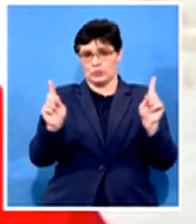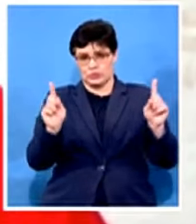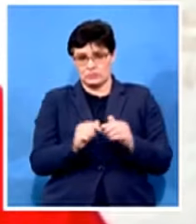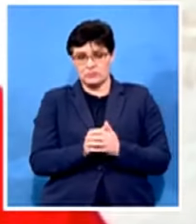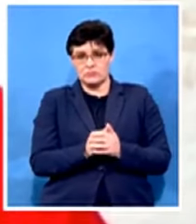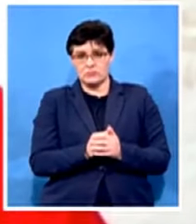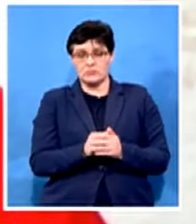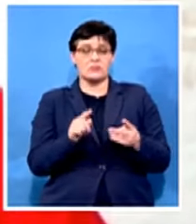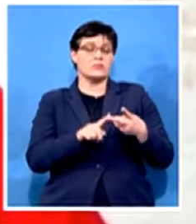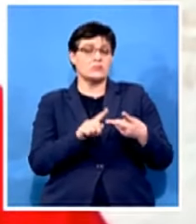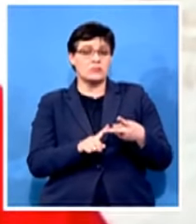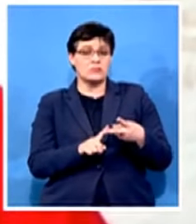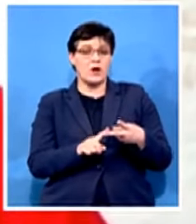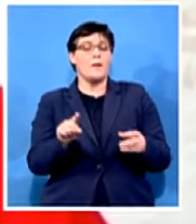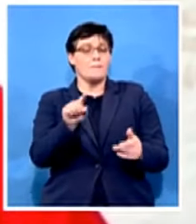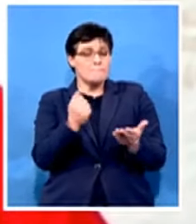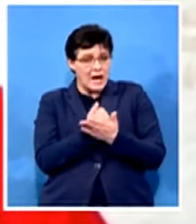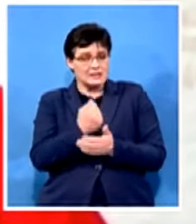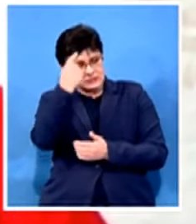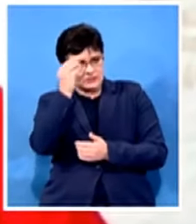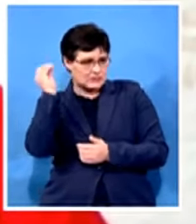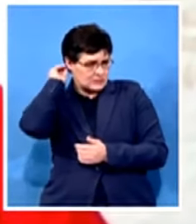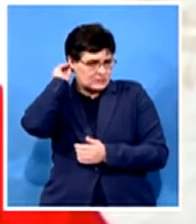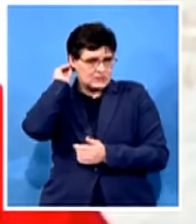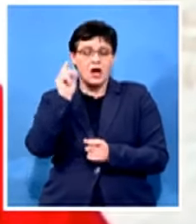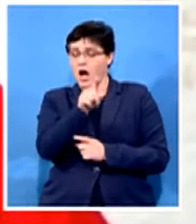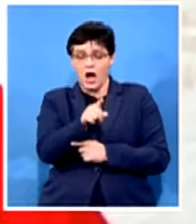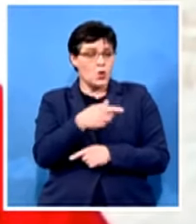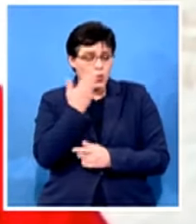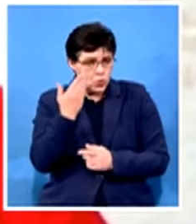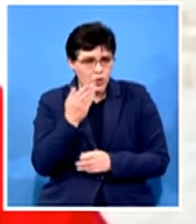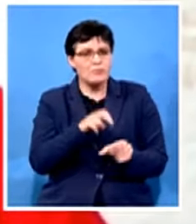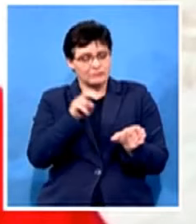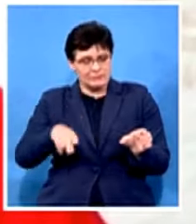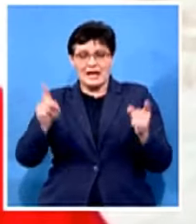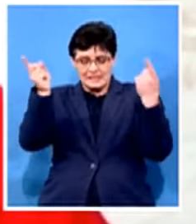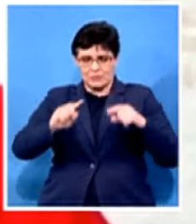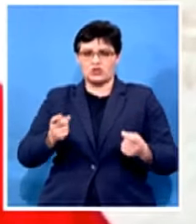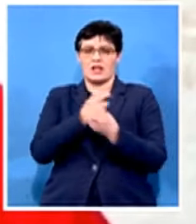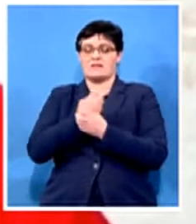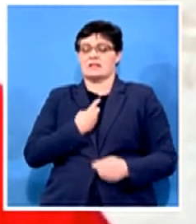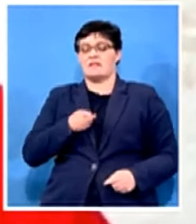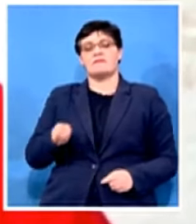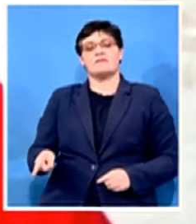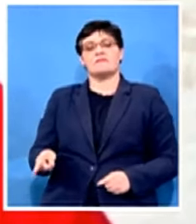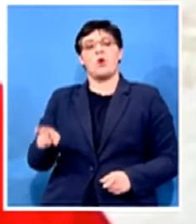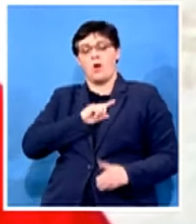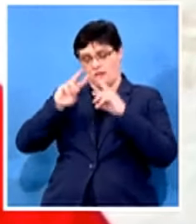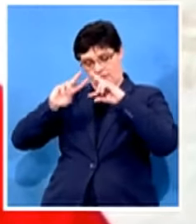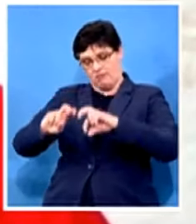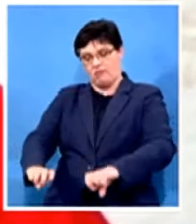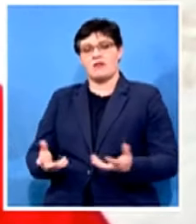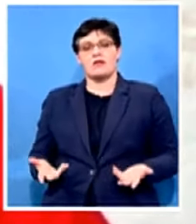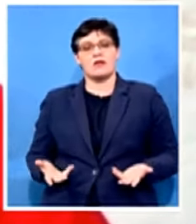stepping aside and take special leave himself while the investigation continues because uh his name has been